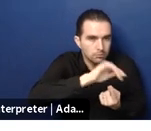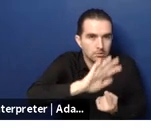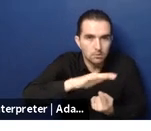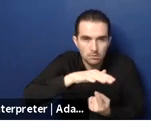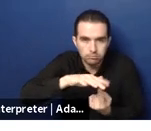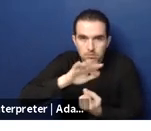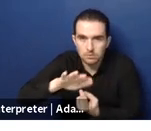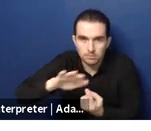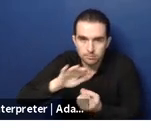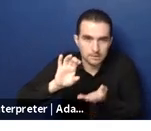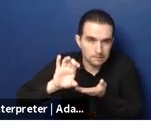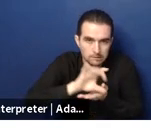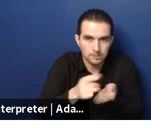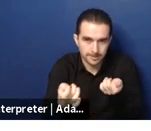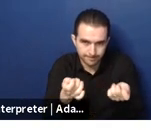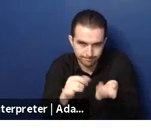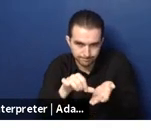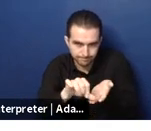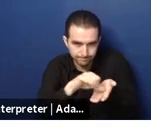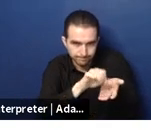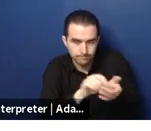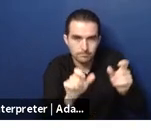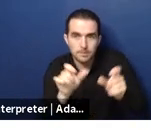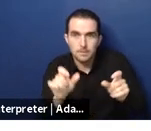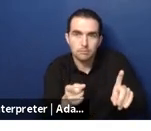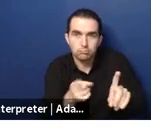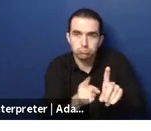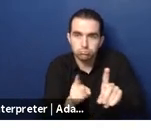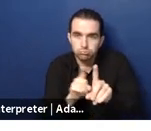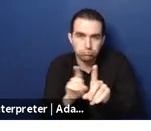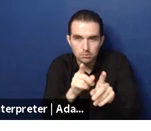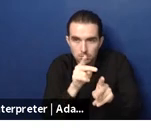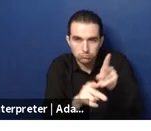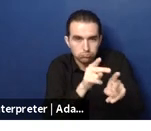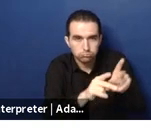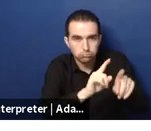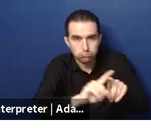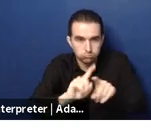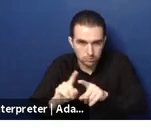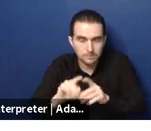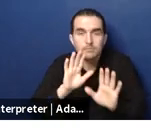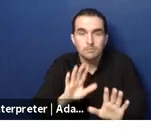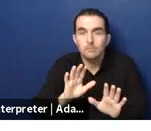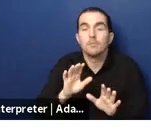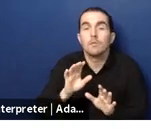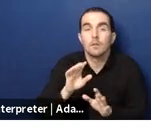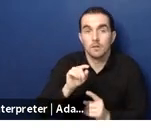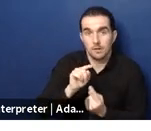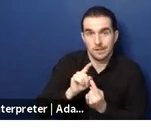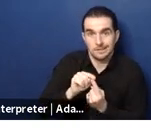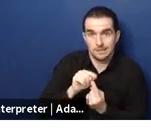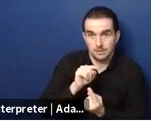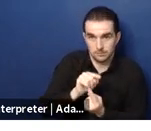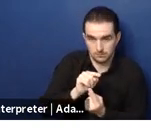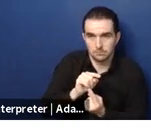case management services so this is really how they've managed their personnel they do have a case manager they are usually um